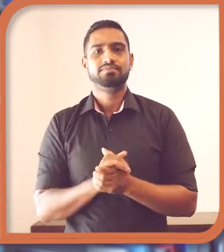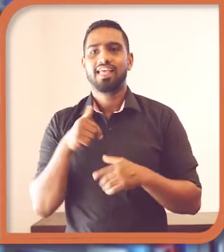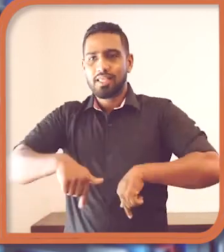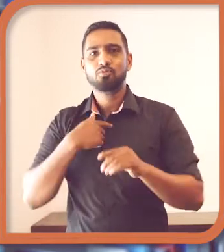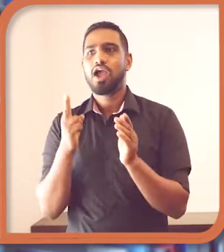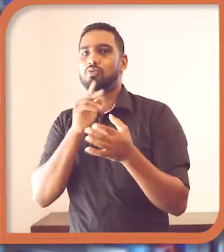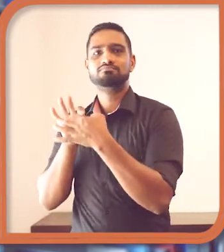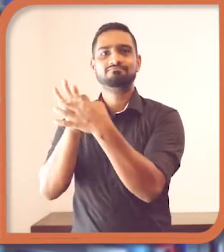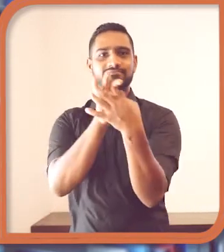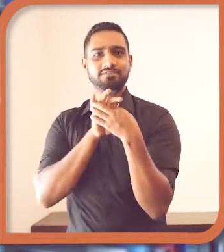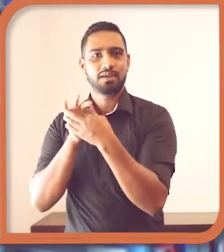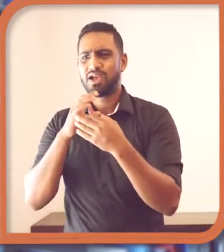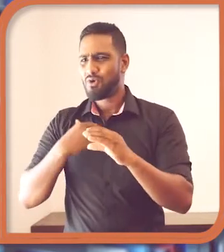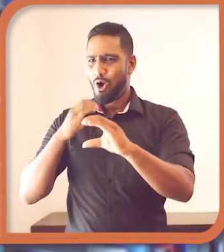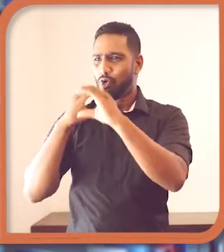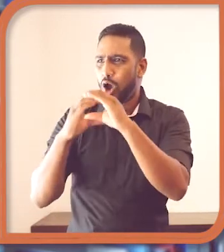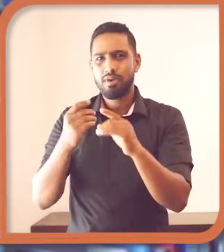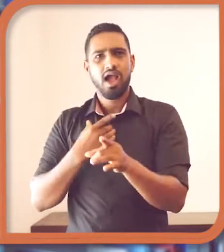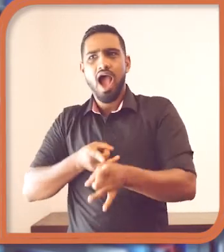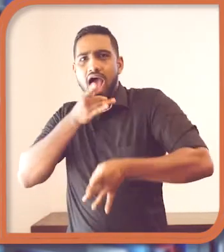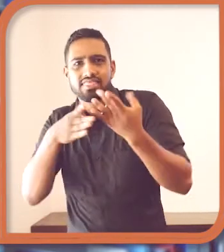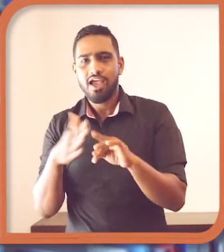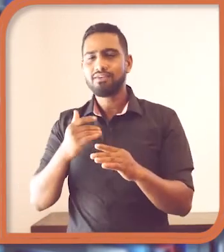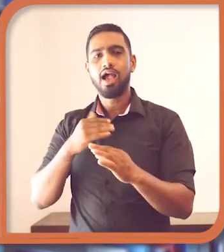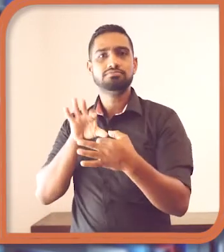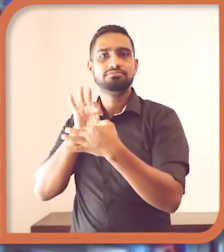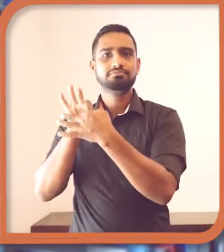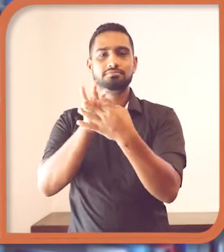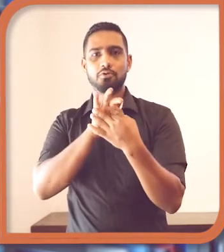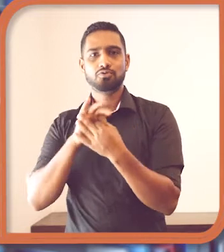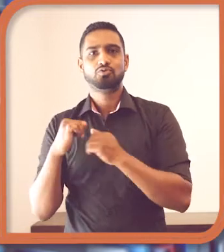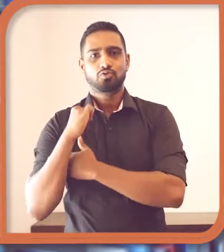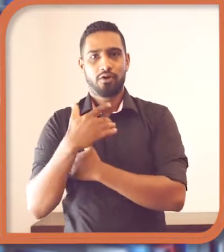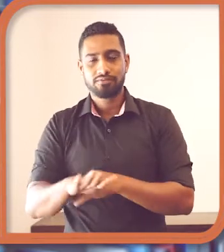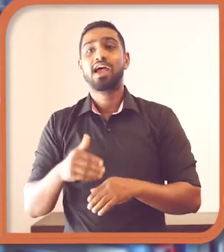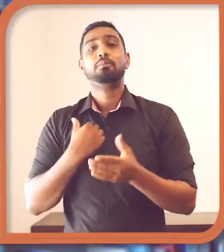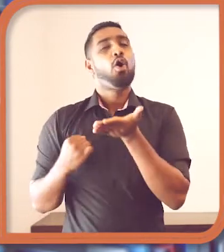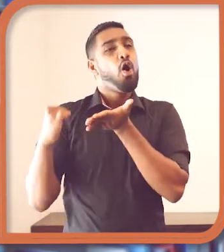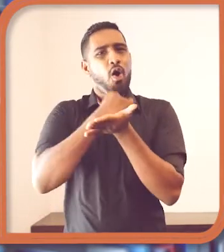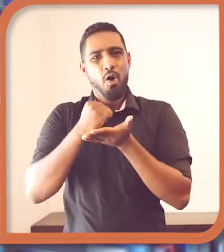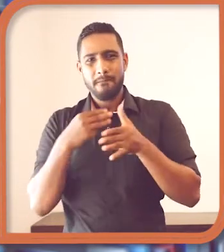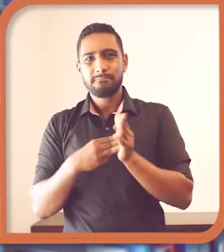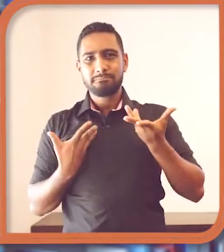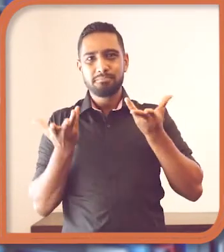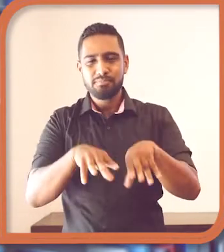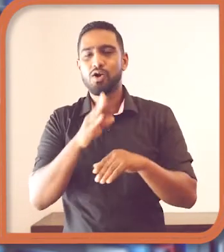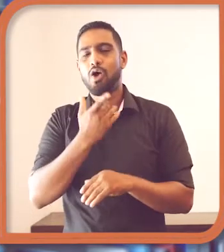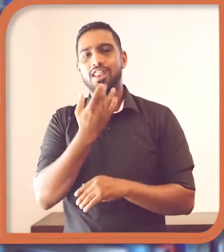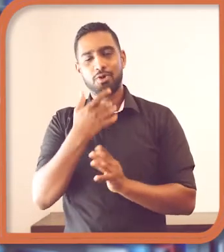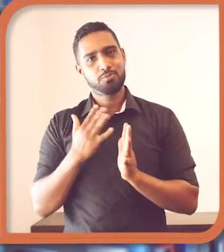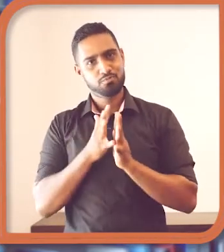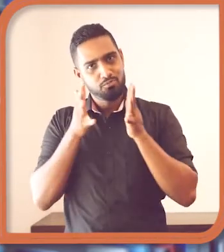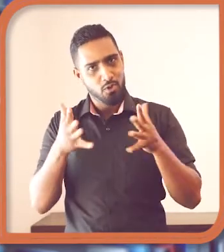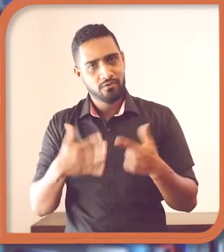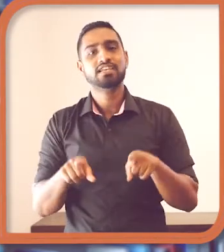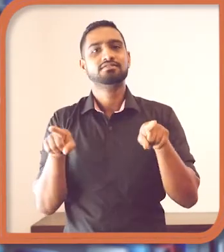only me because we have a network. So when we discuss things it came out that we all have learned a lot and we